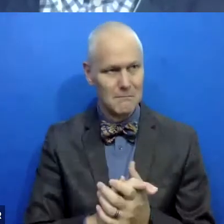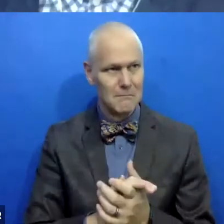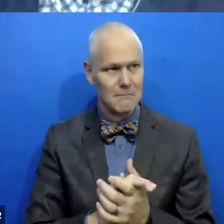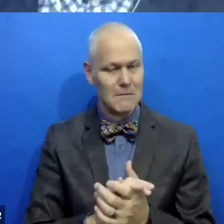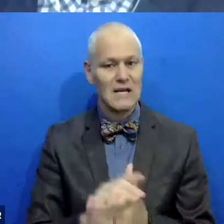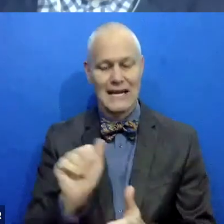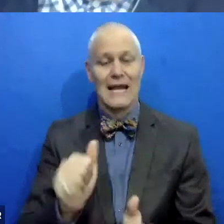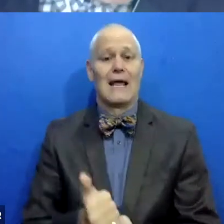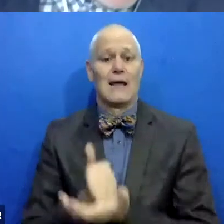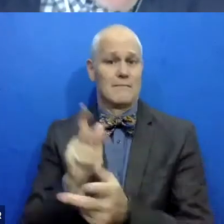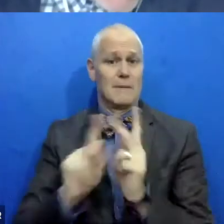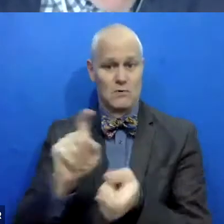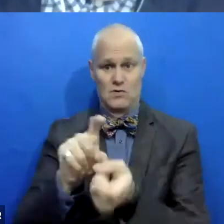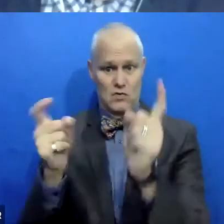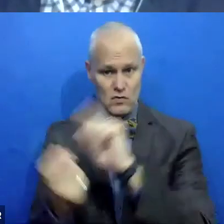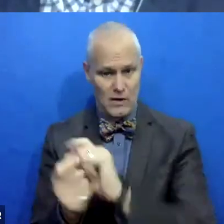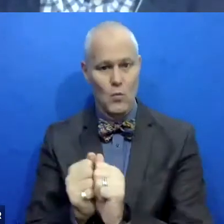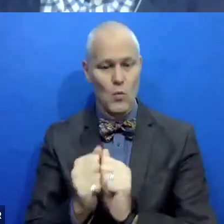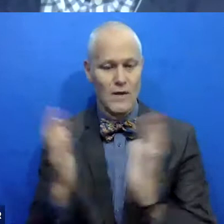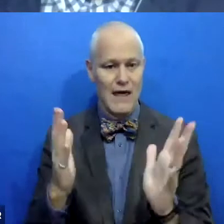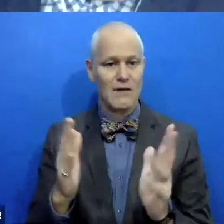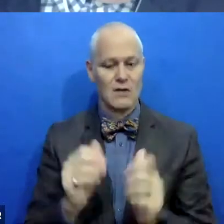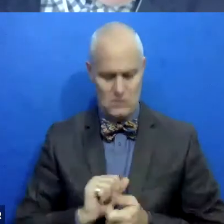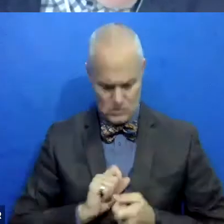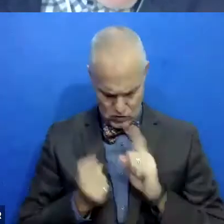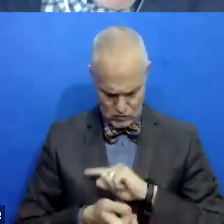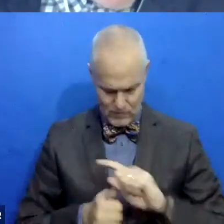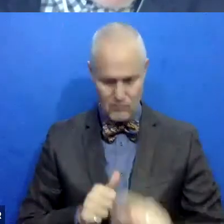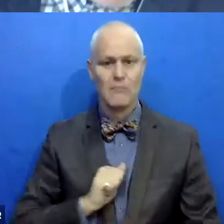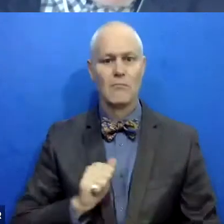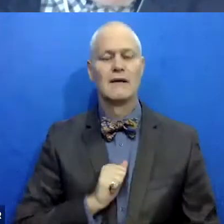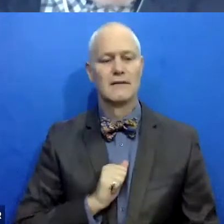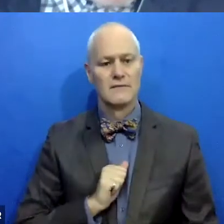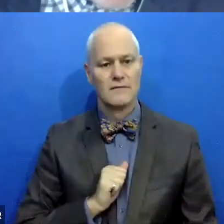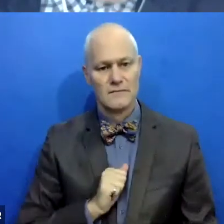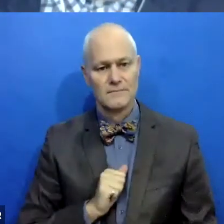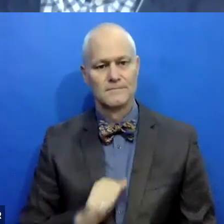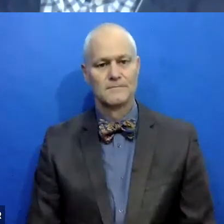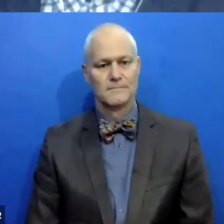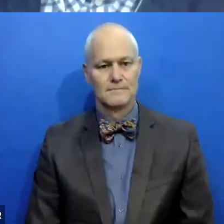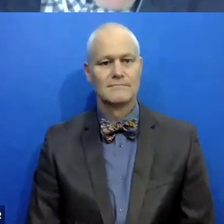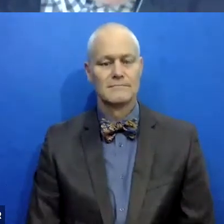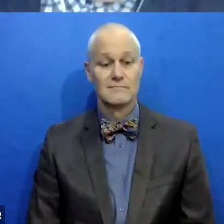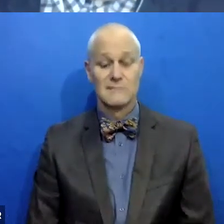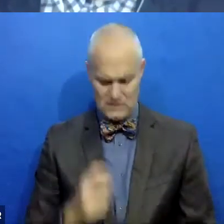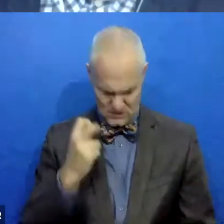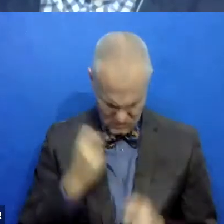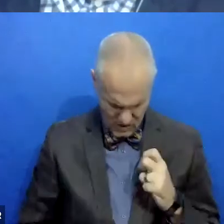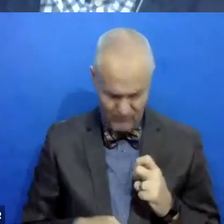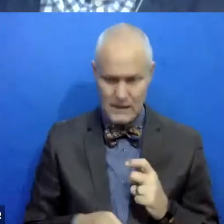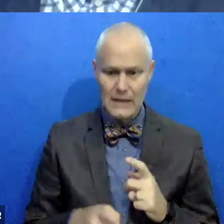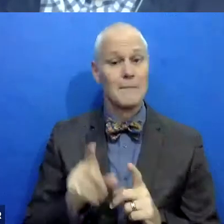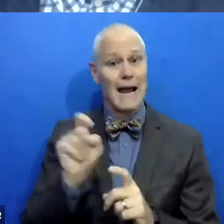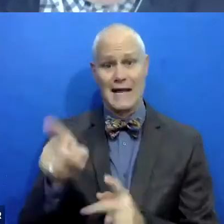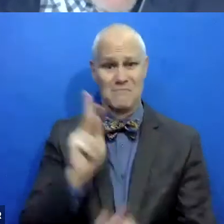do transformative work without experiencing transformative experiences. Um, that are difficult. We're asking people to do really,